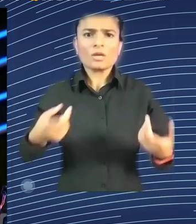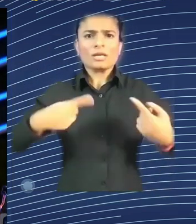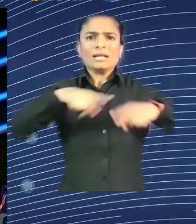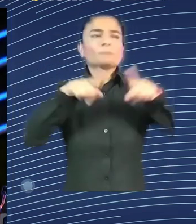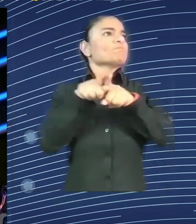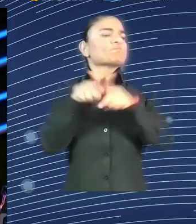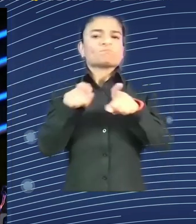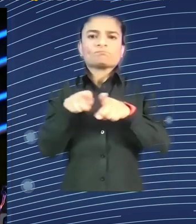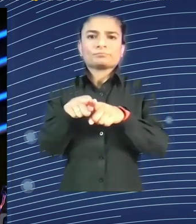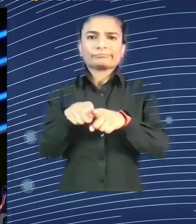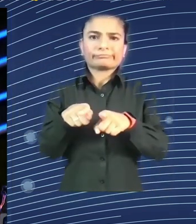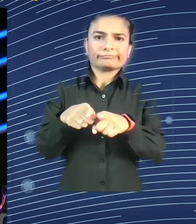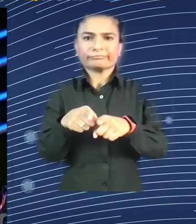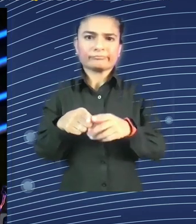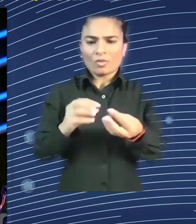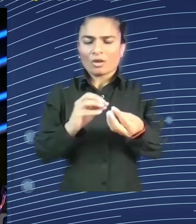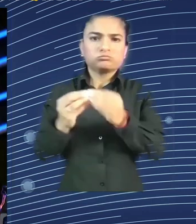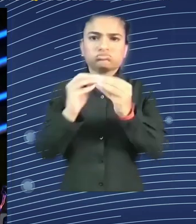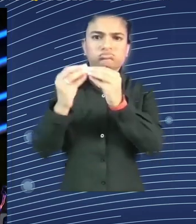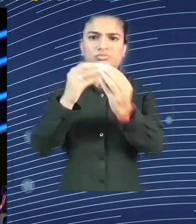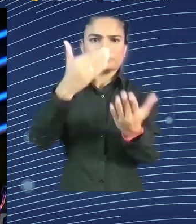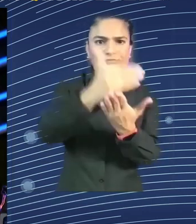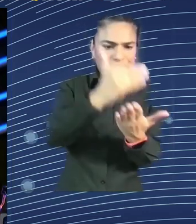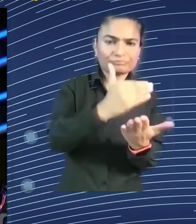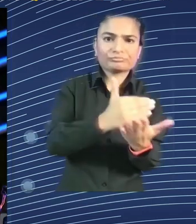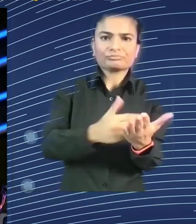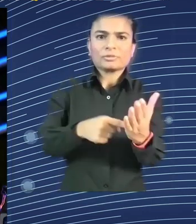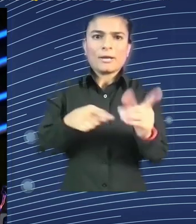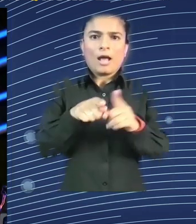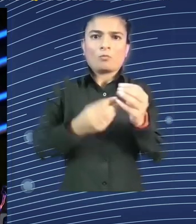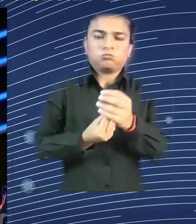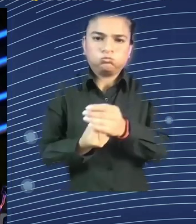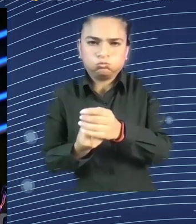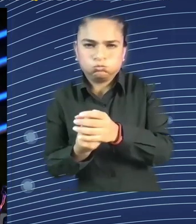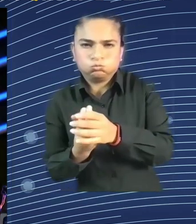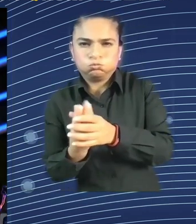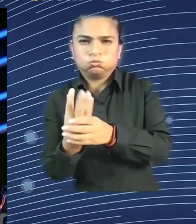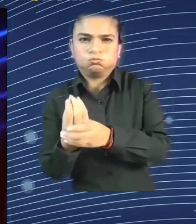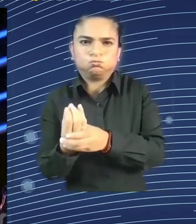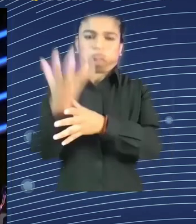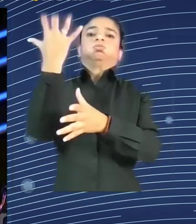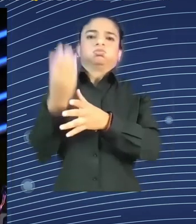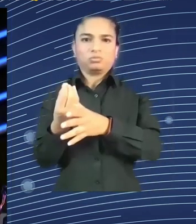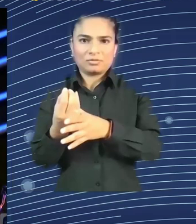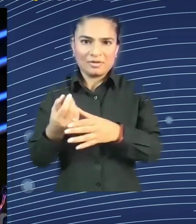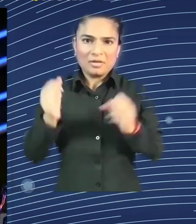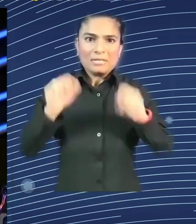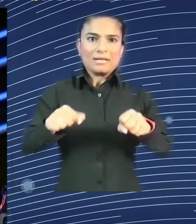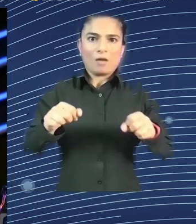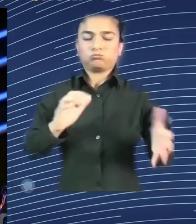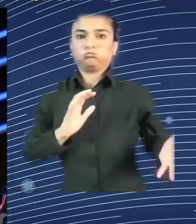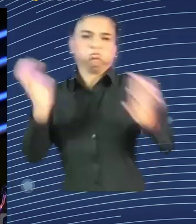doesn't taste very well. But, you know, when it is indeed combined with a Russian troll farm, we have a big problem.